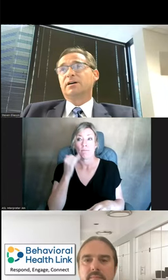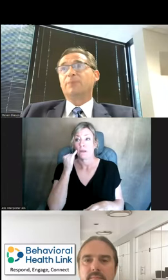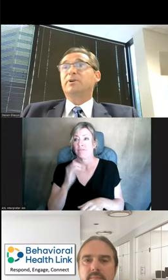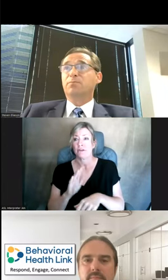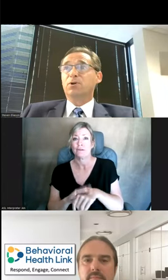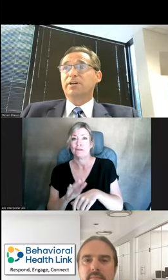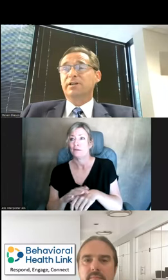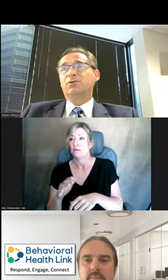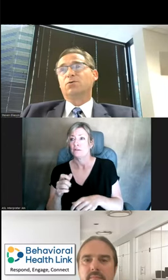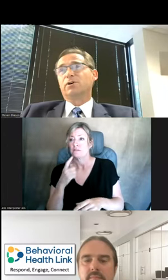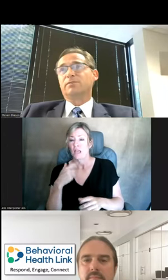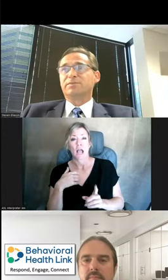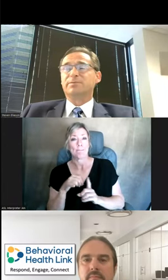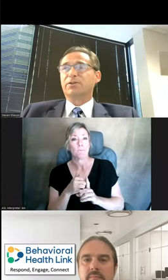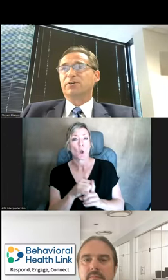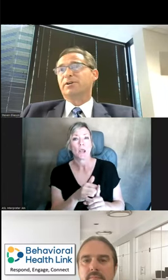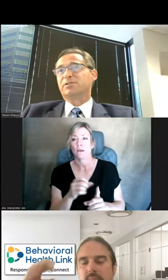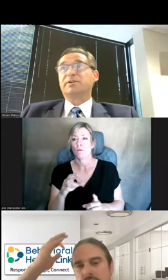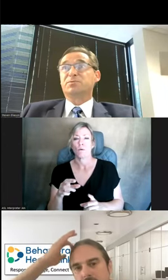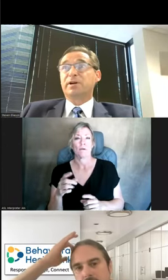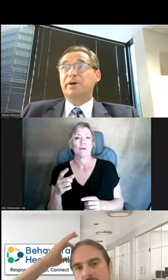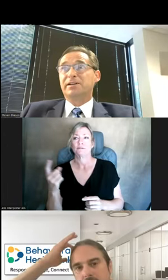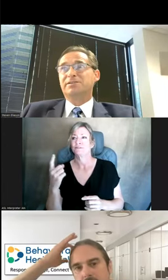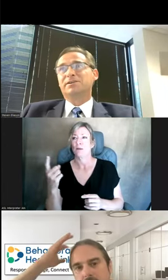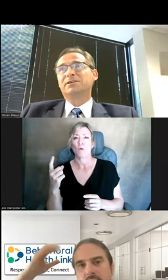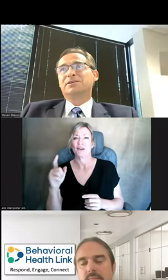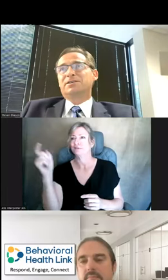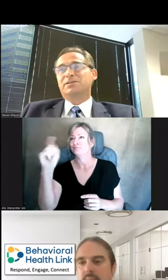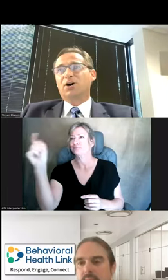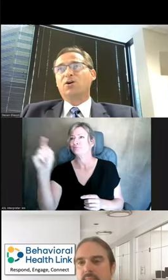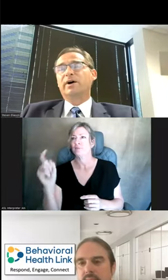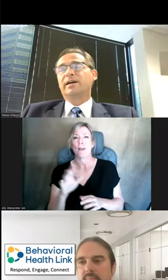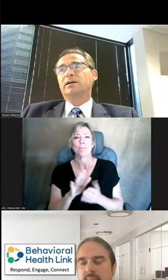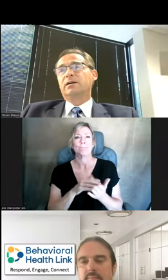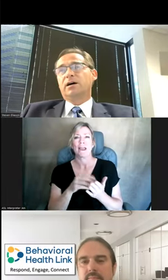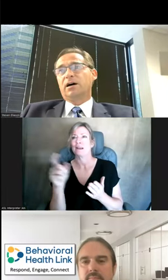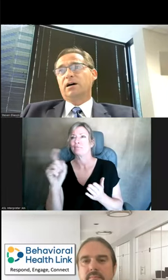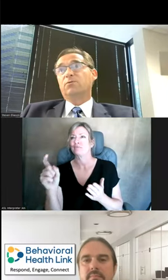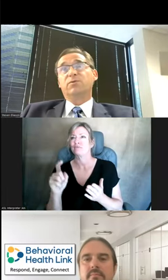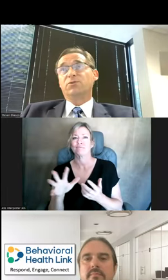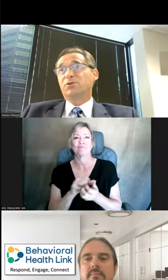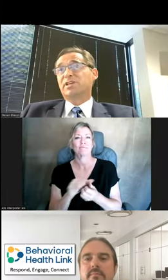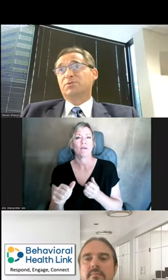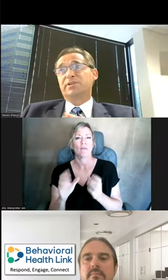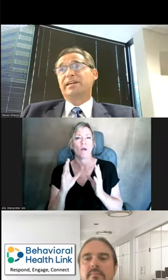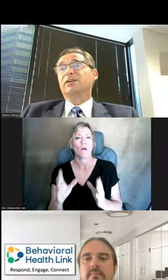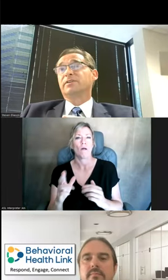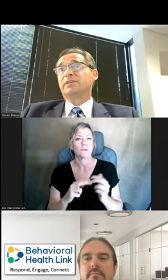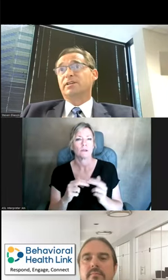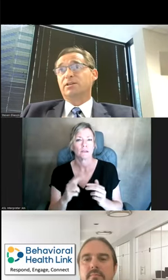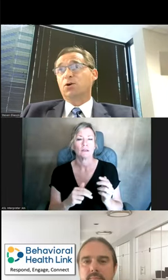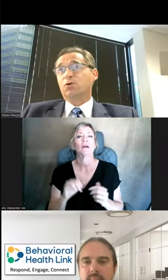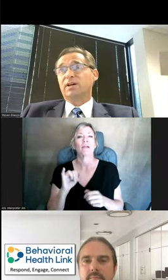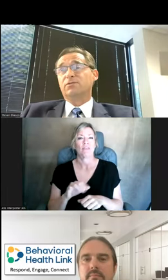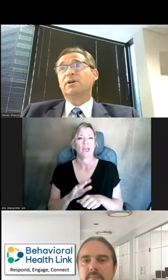I'm being bullied or somebody spray painted the hallway, those tips are taken care of